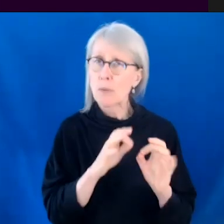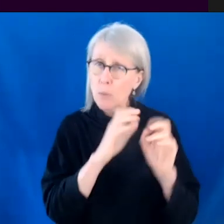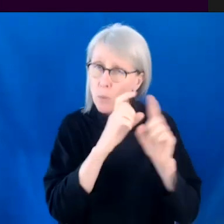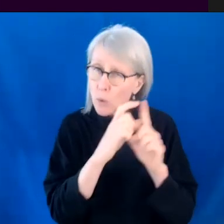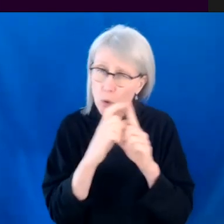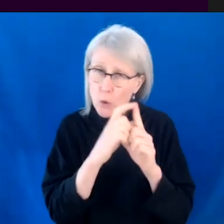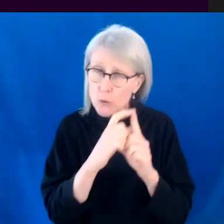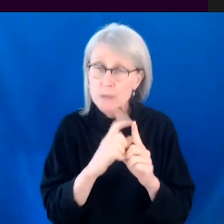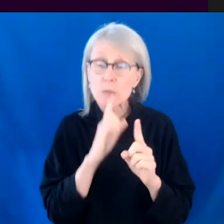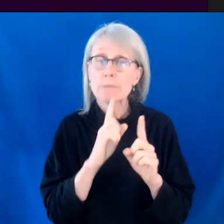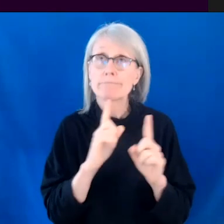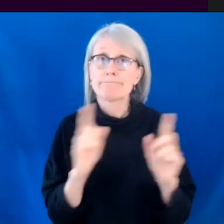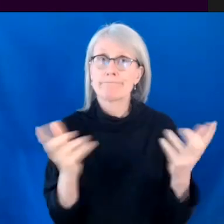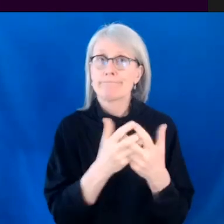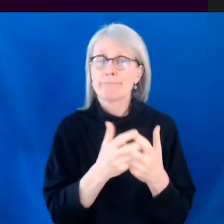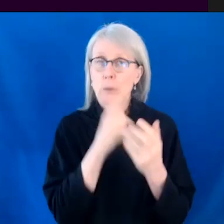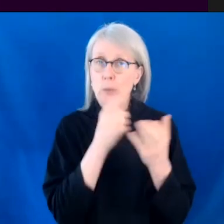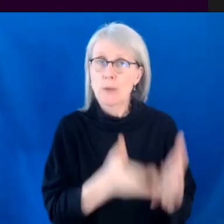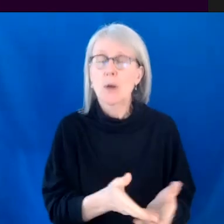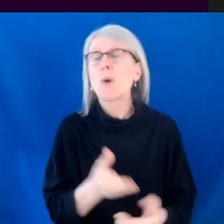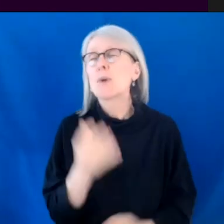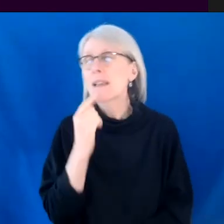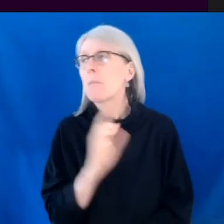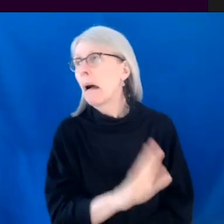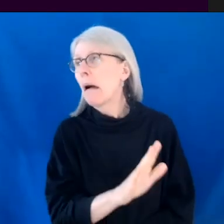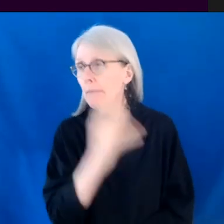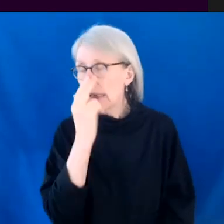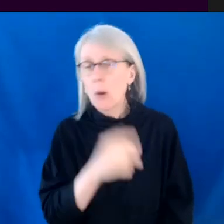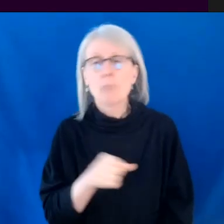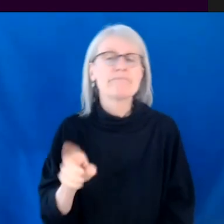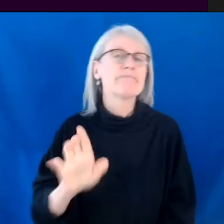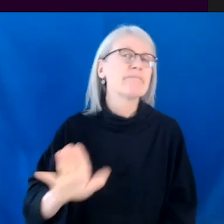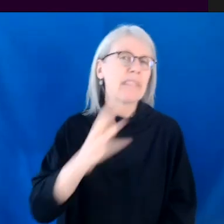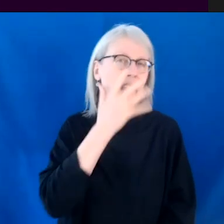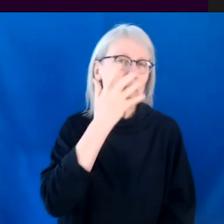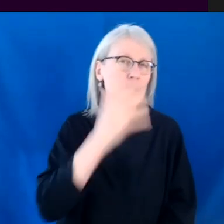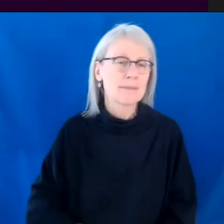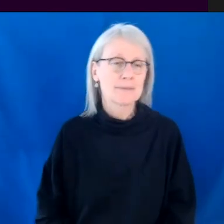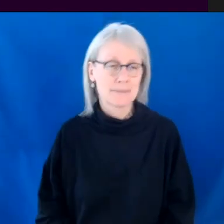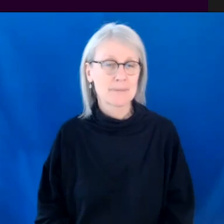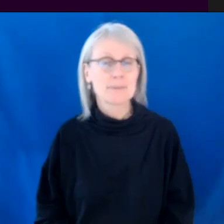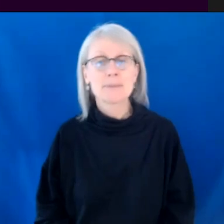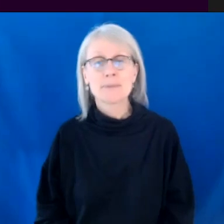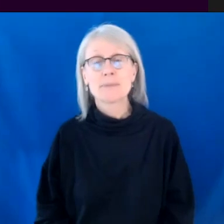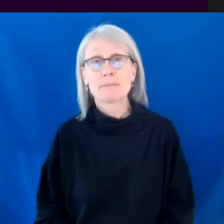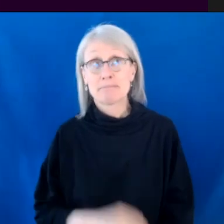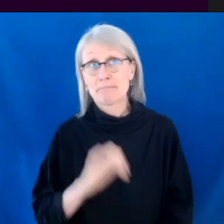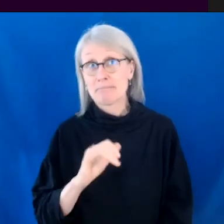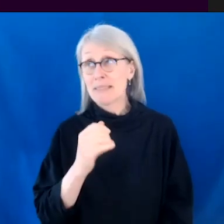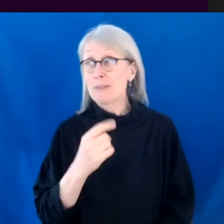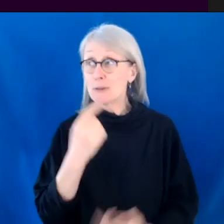about them. And then you can be like, oh, that's the funny one. You know, that's the angry one or whatever. Makes sense. I'm going to have to try that.